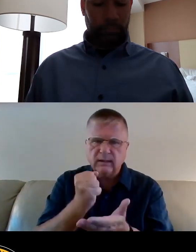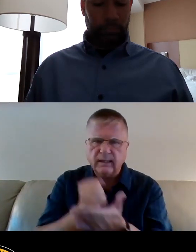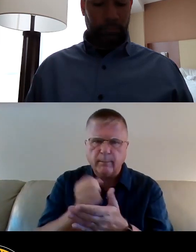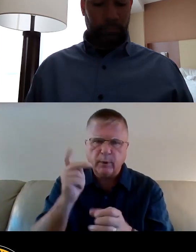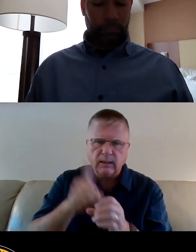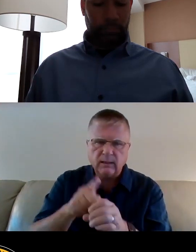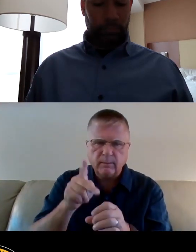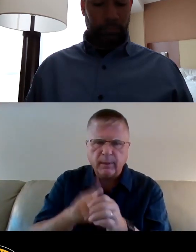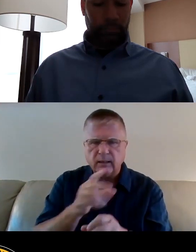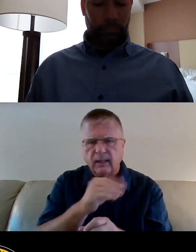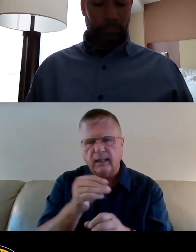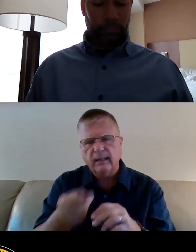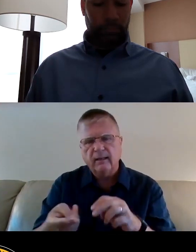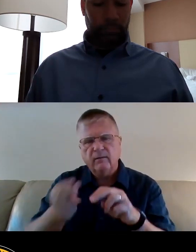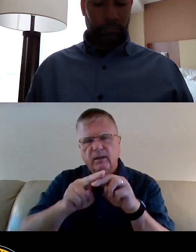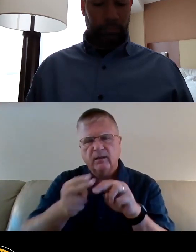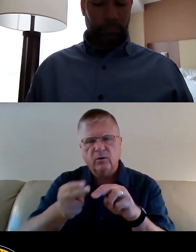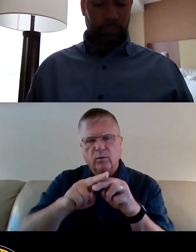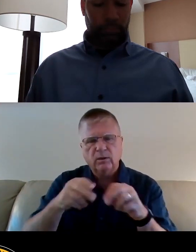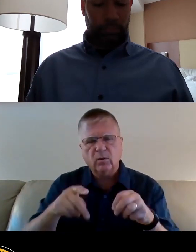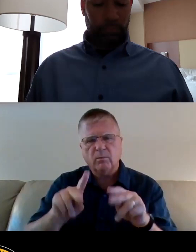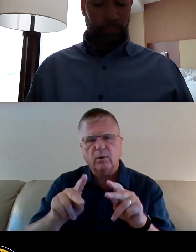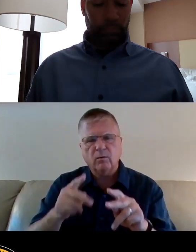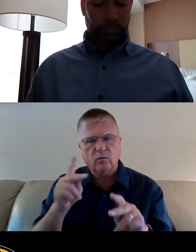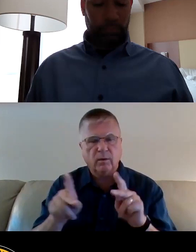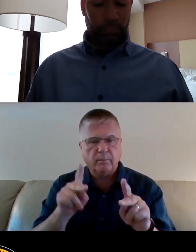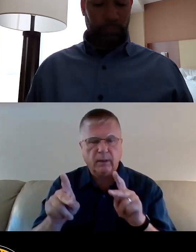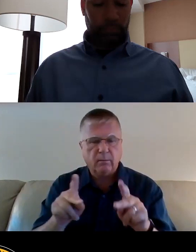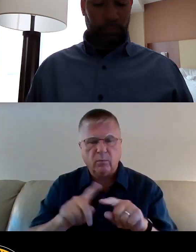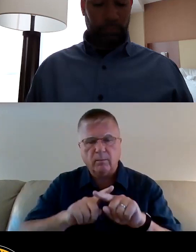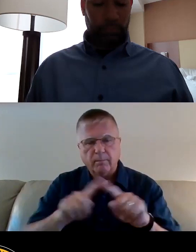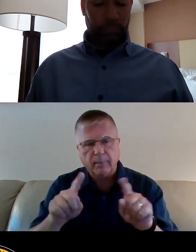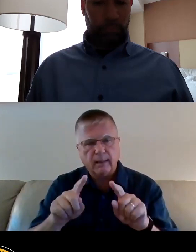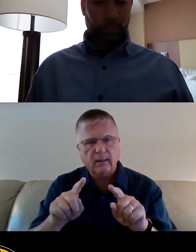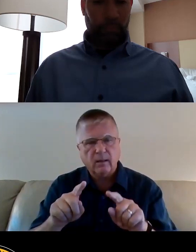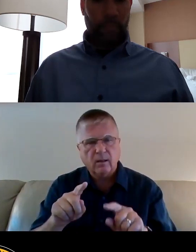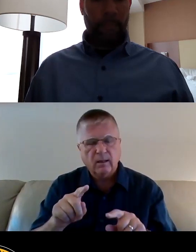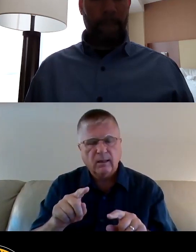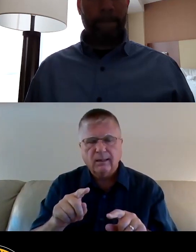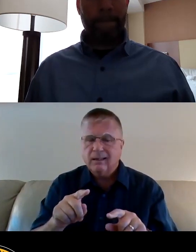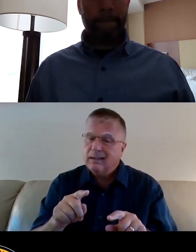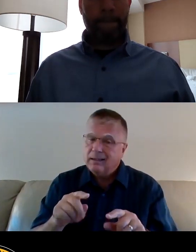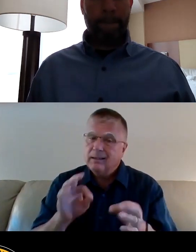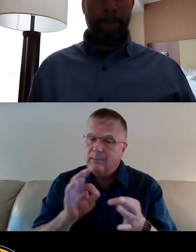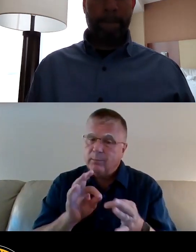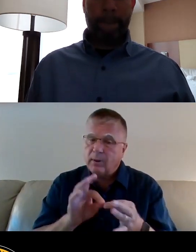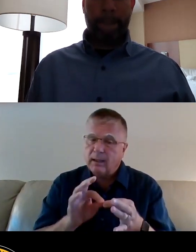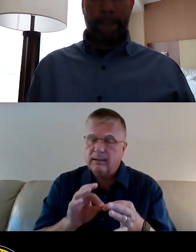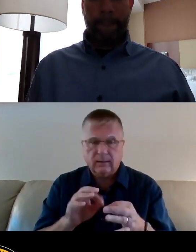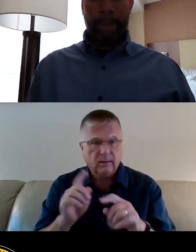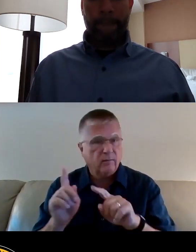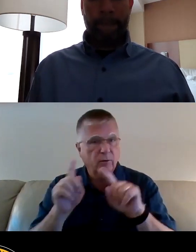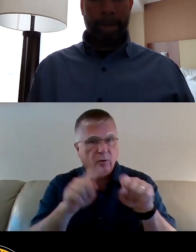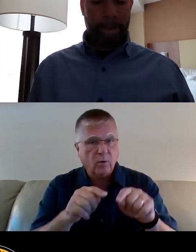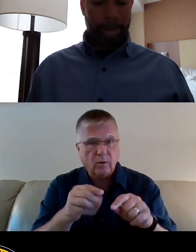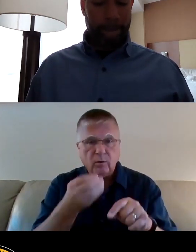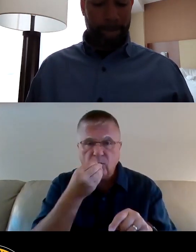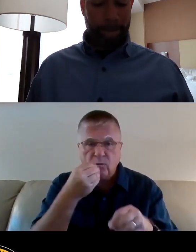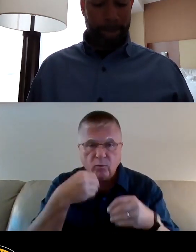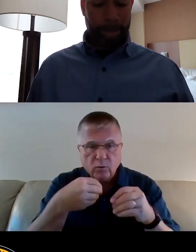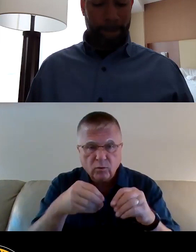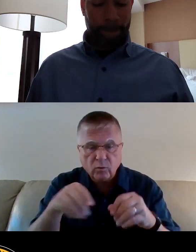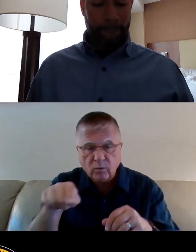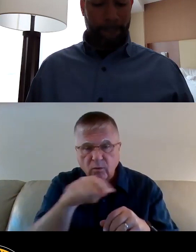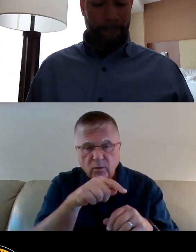increased the opportunity for people. But in the same token, the prices, have you looked in the grocery stores? $1.99 for